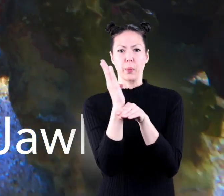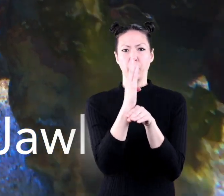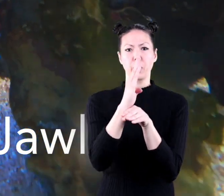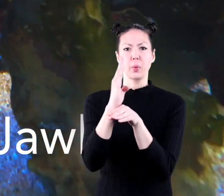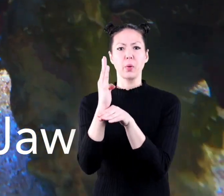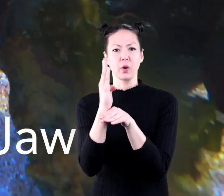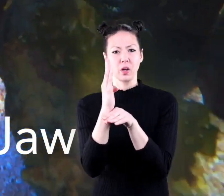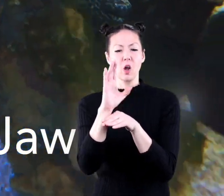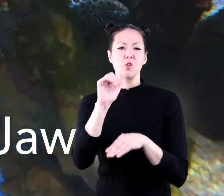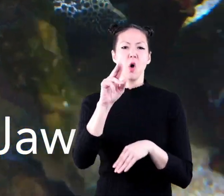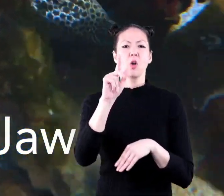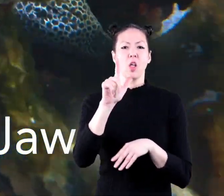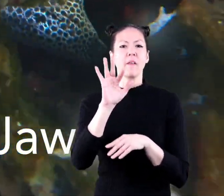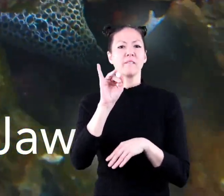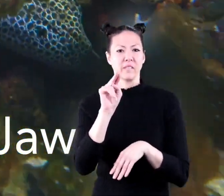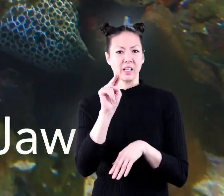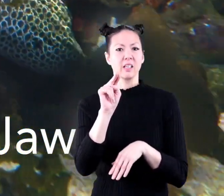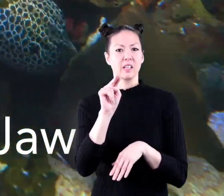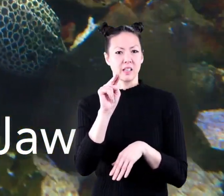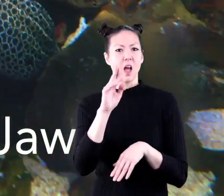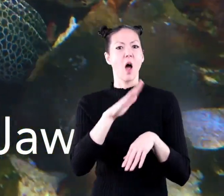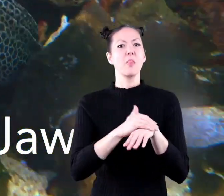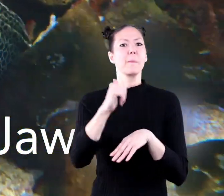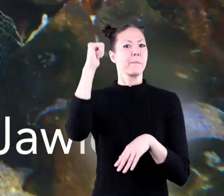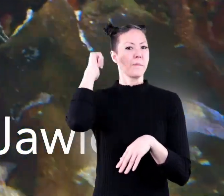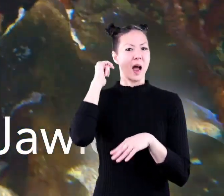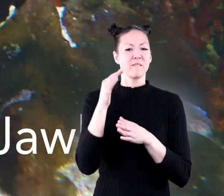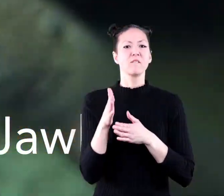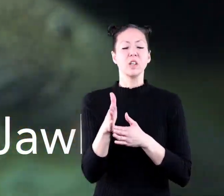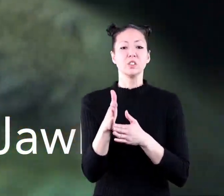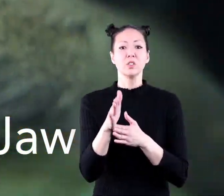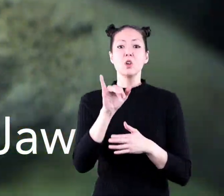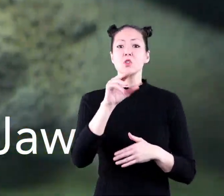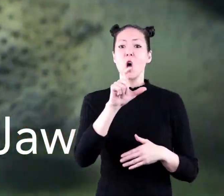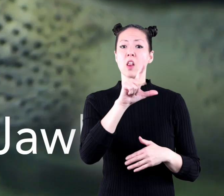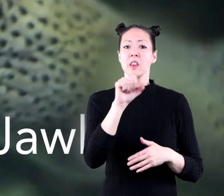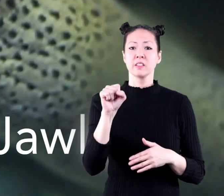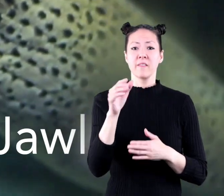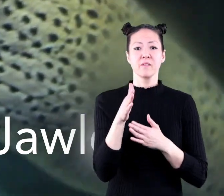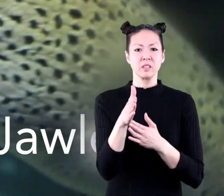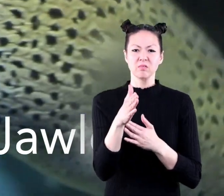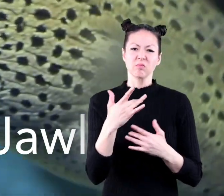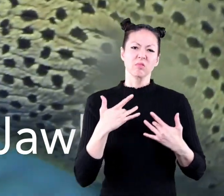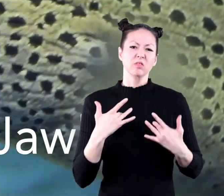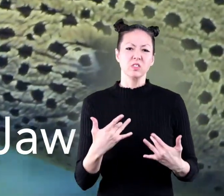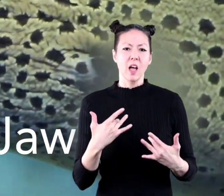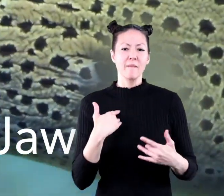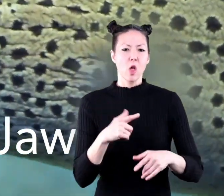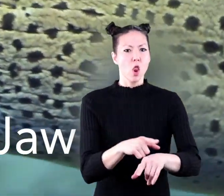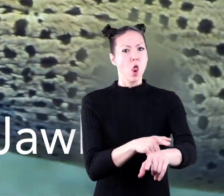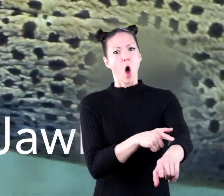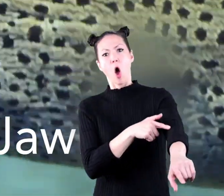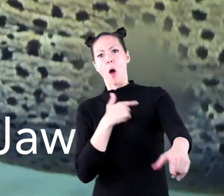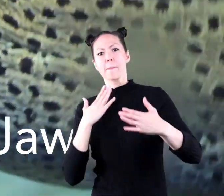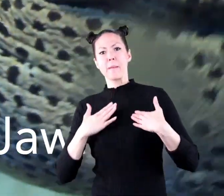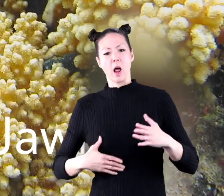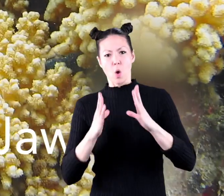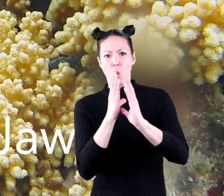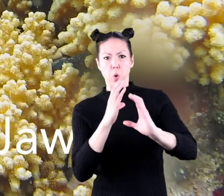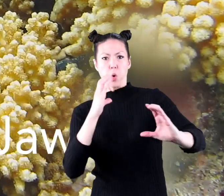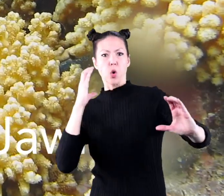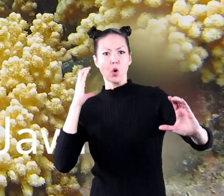while the caudal fin is the back of the fish jawless fish usually have long bodies